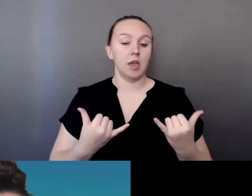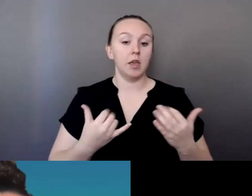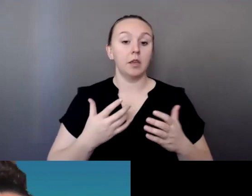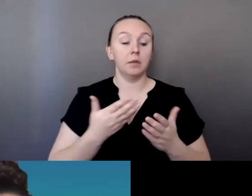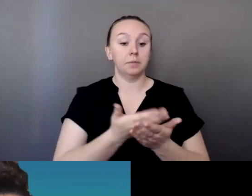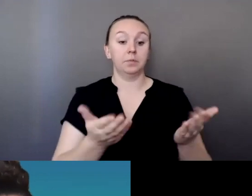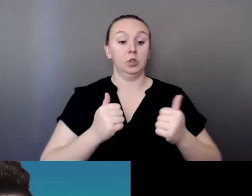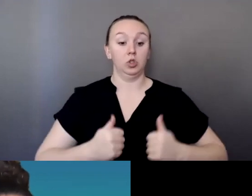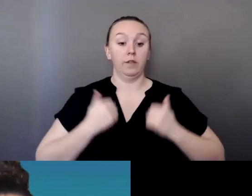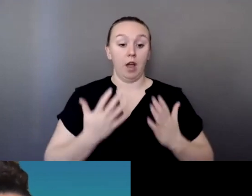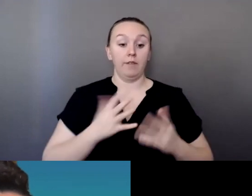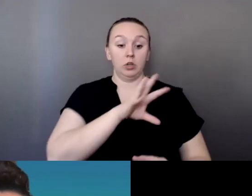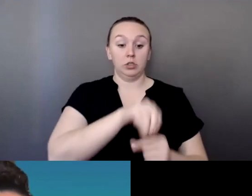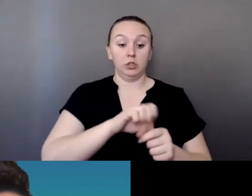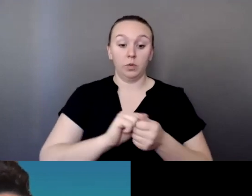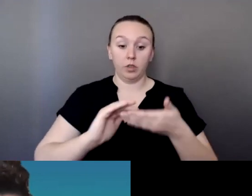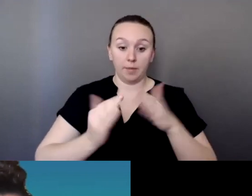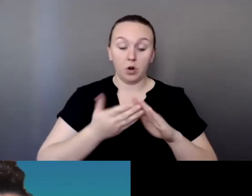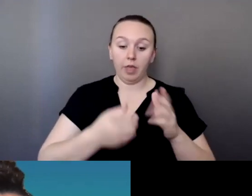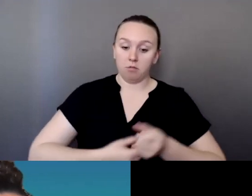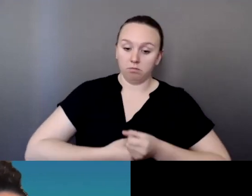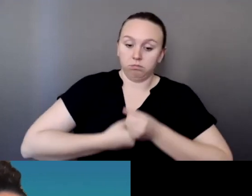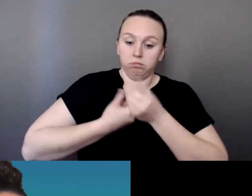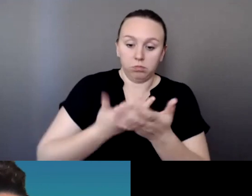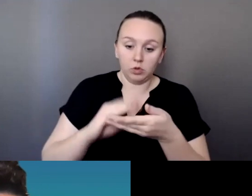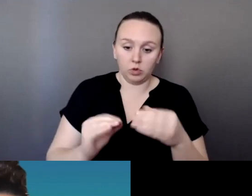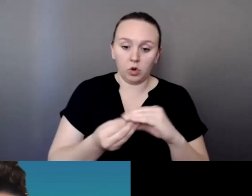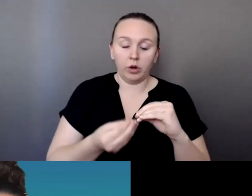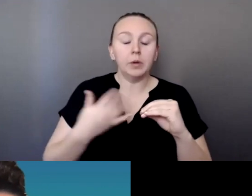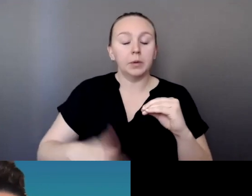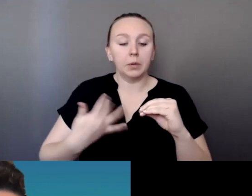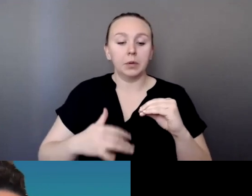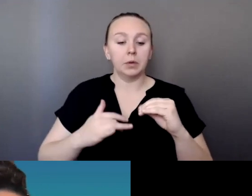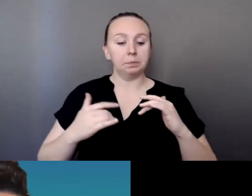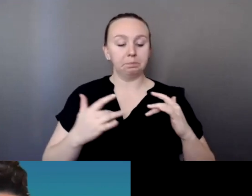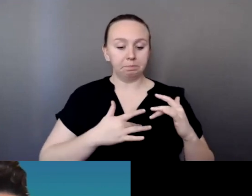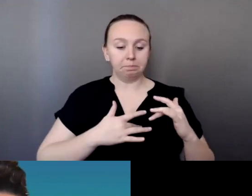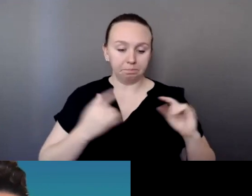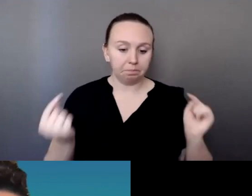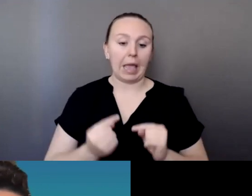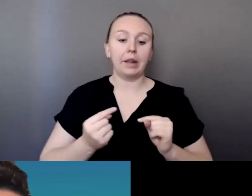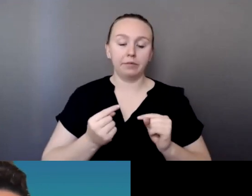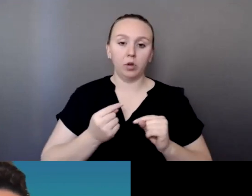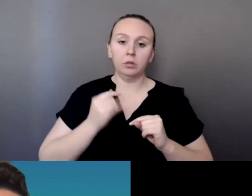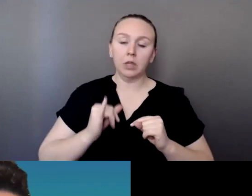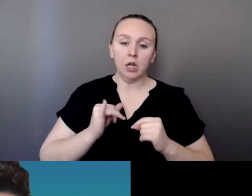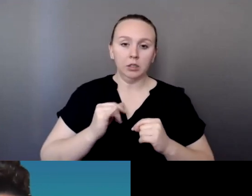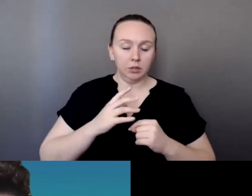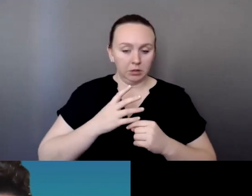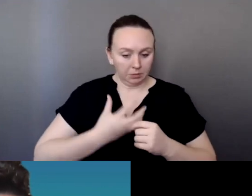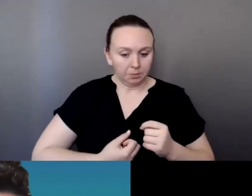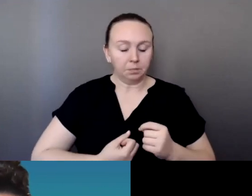in community share stories, they are sharing their stories from a very deep, painful place. And we want to recognize that that can be